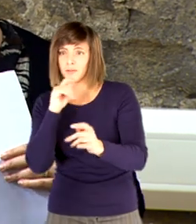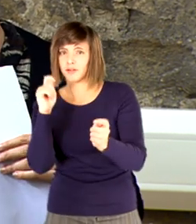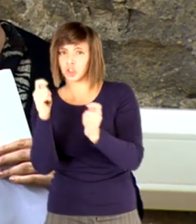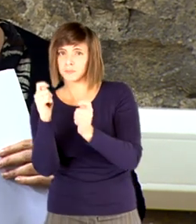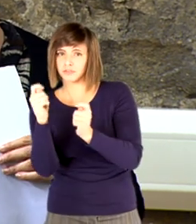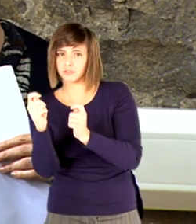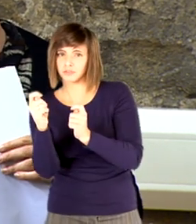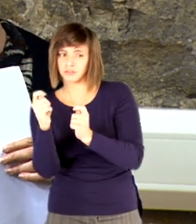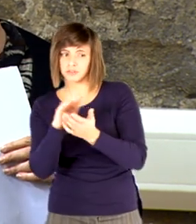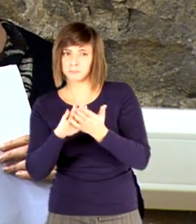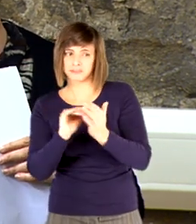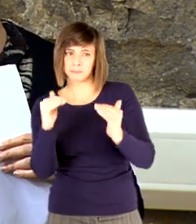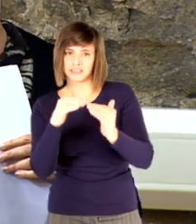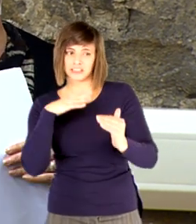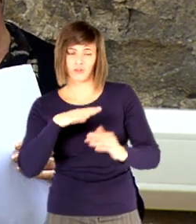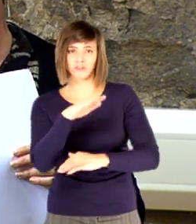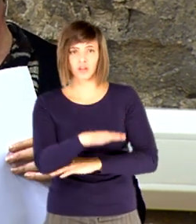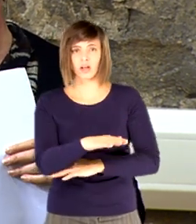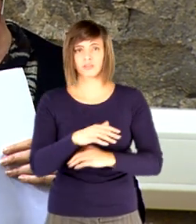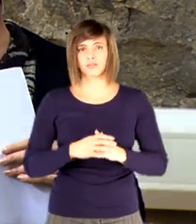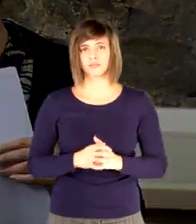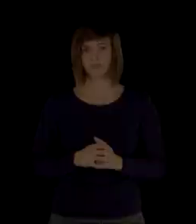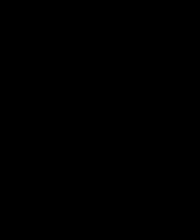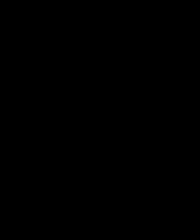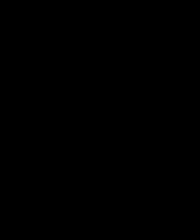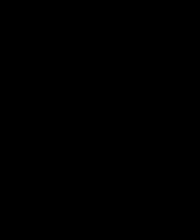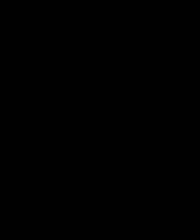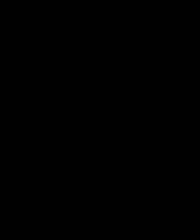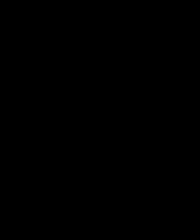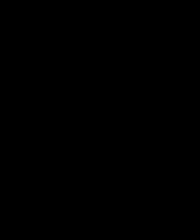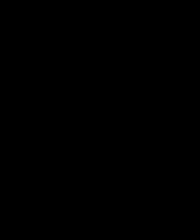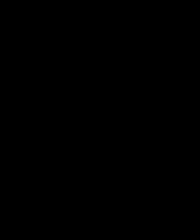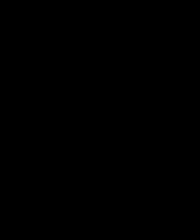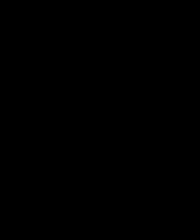reasonable steps they could put in again to combat those difficulties. have Guinea You